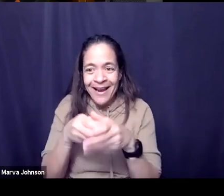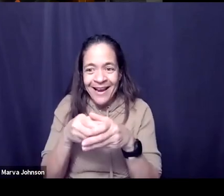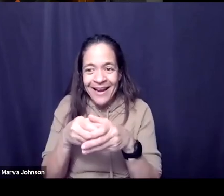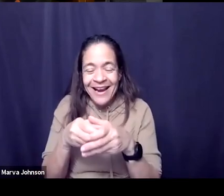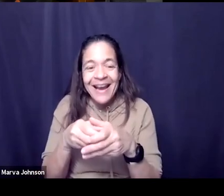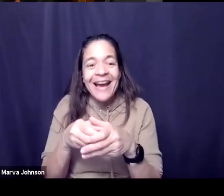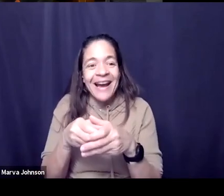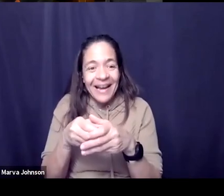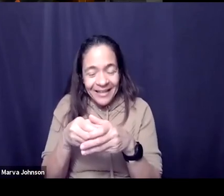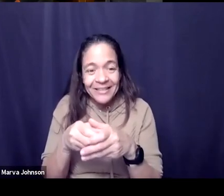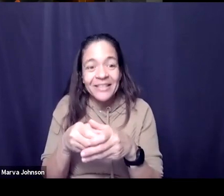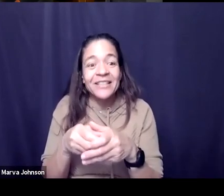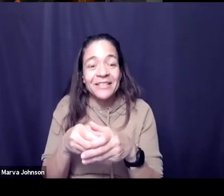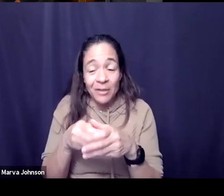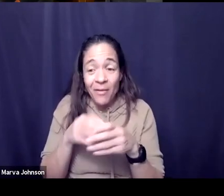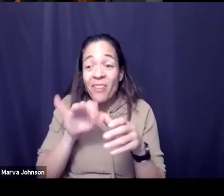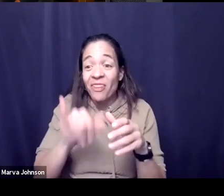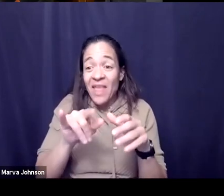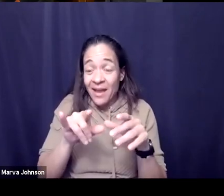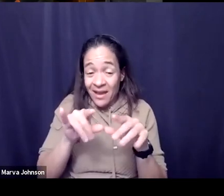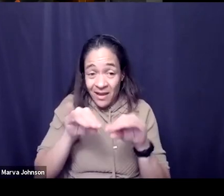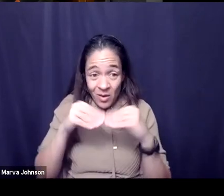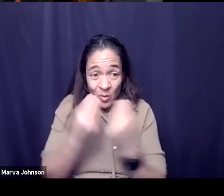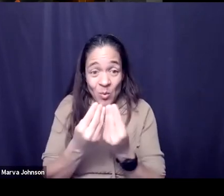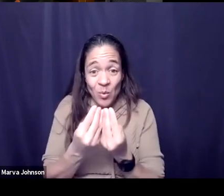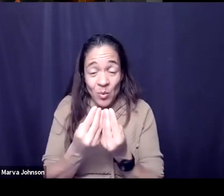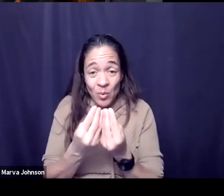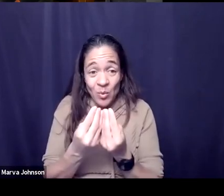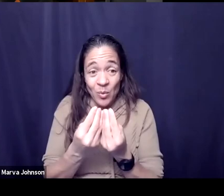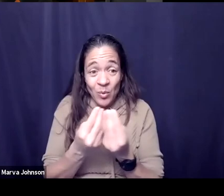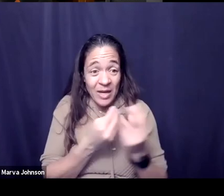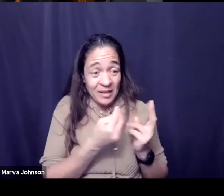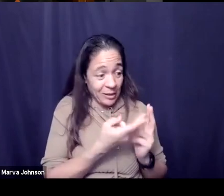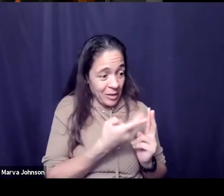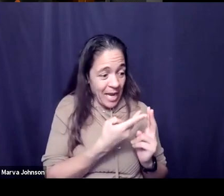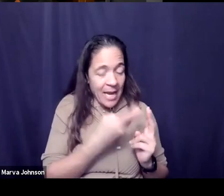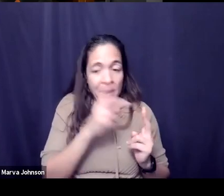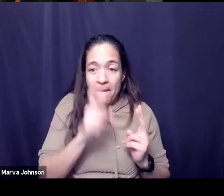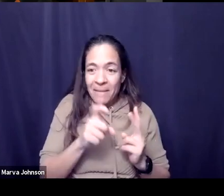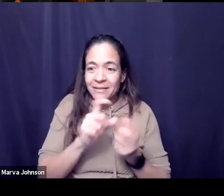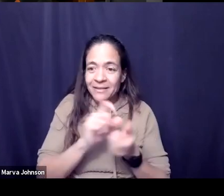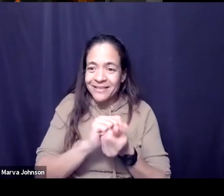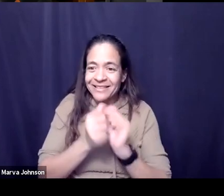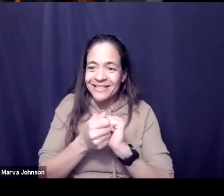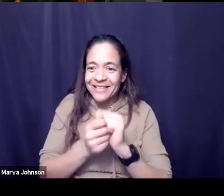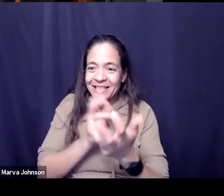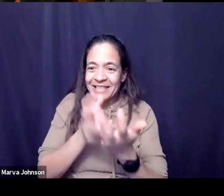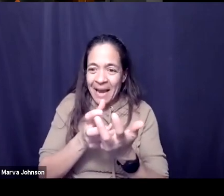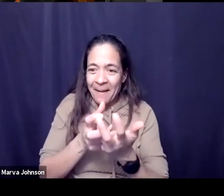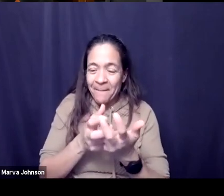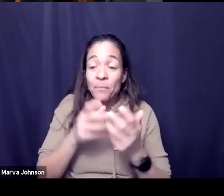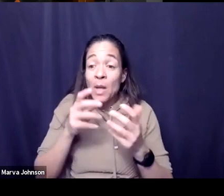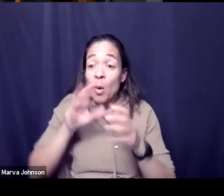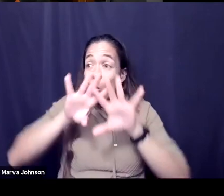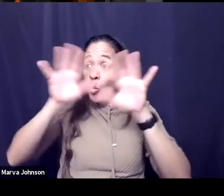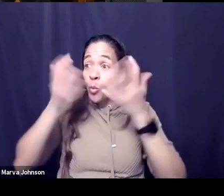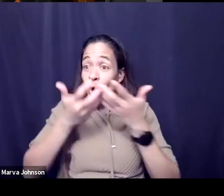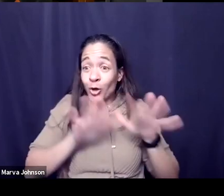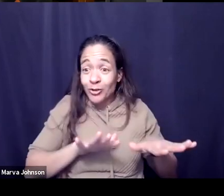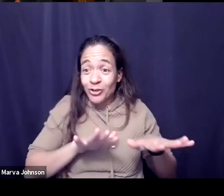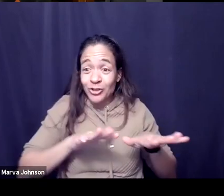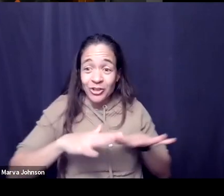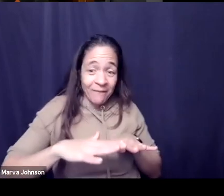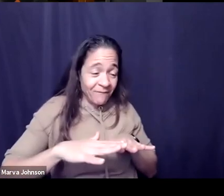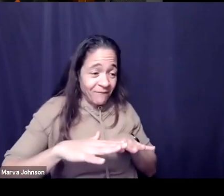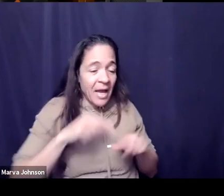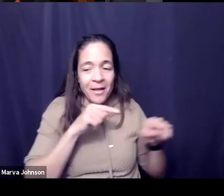they've had to adapt and shift and and it wasn't as simple as like